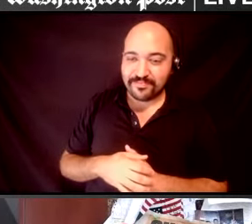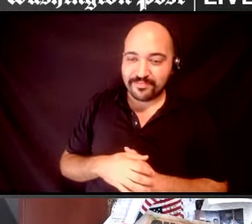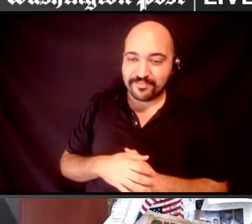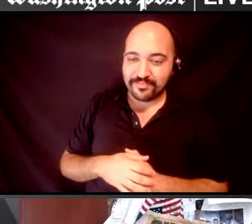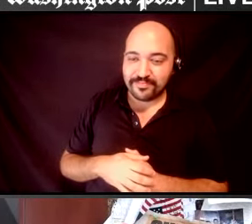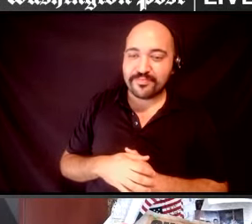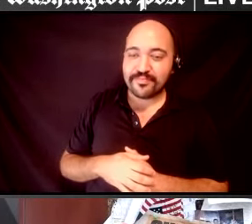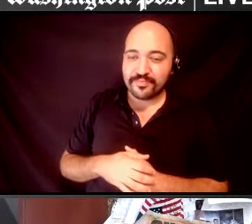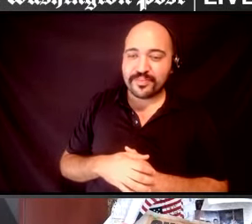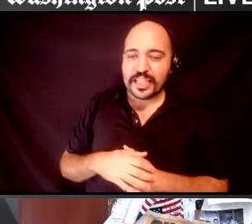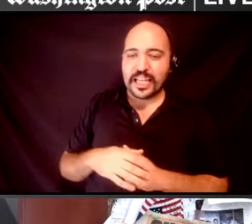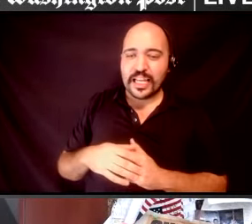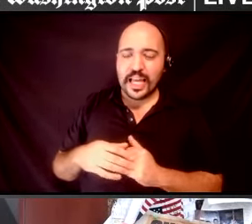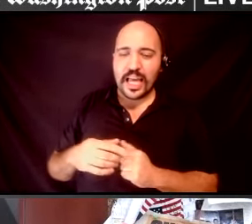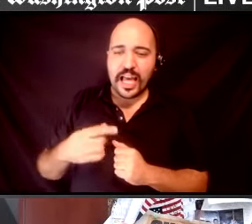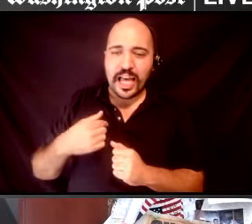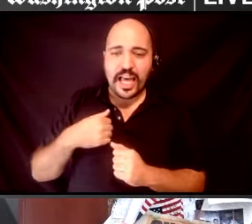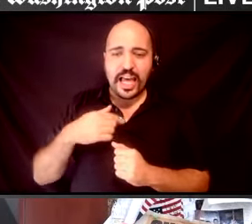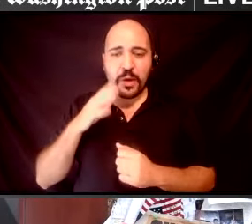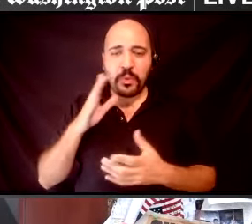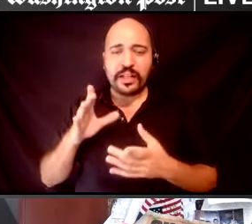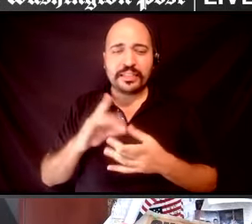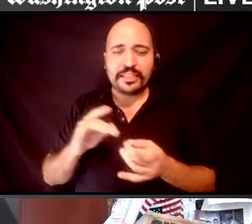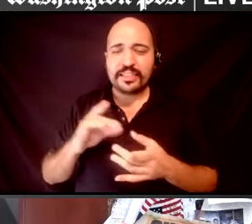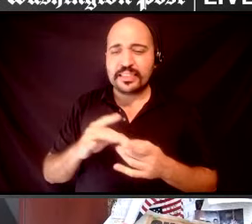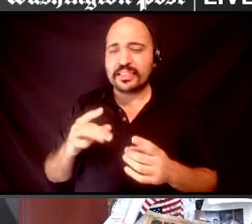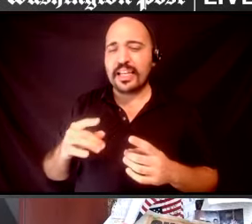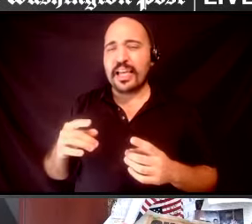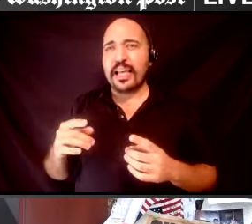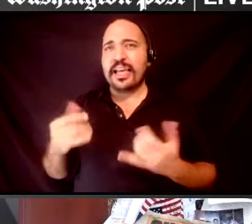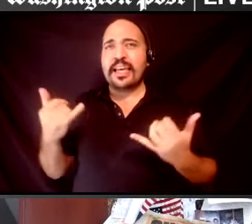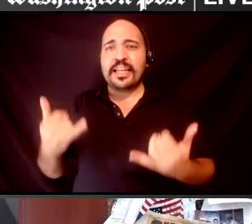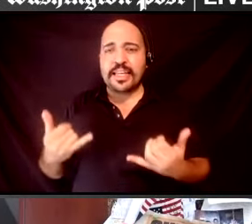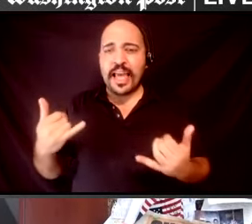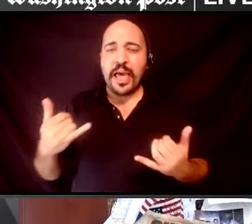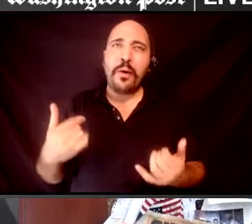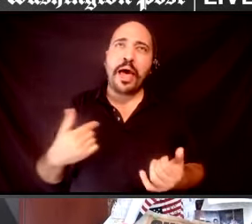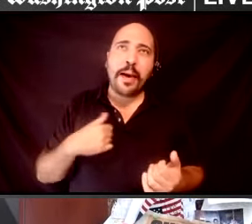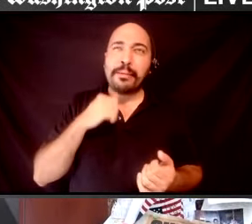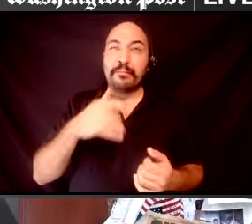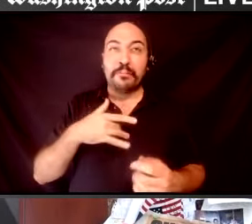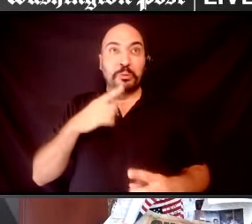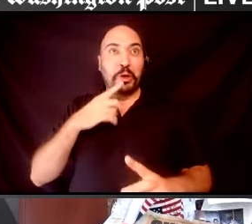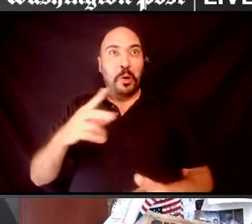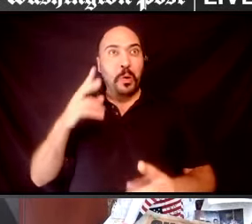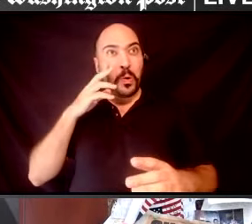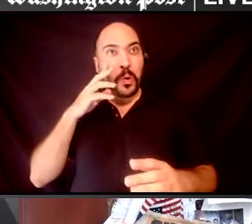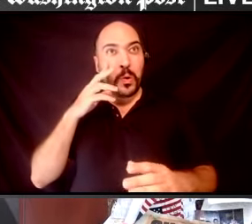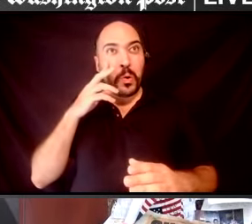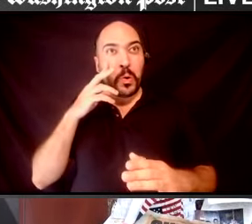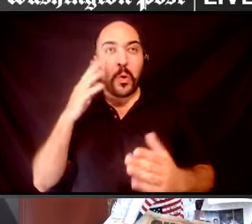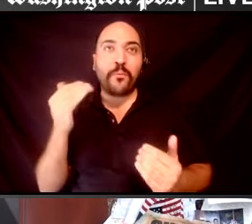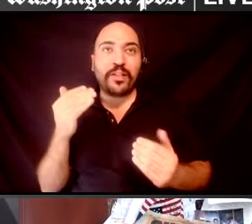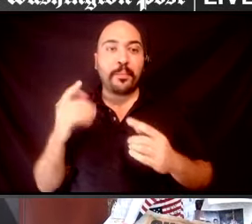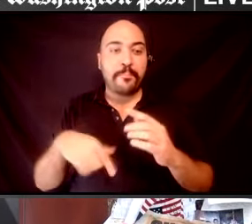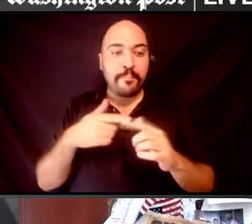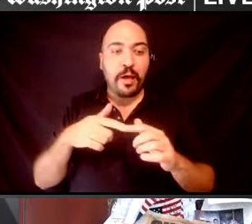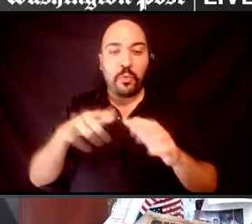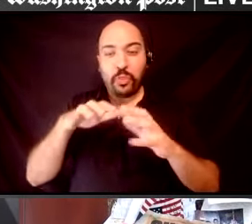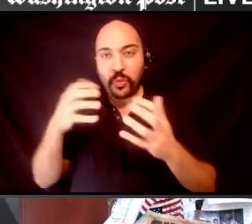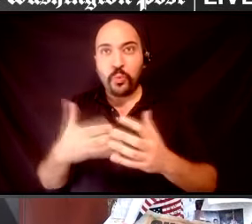I'll say that these days I'm not feeling particularly hopeful about the world at large. Um,